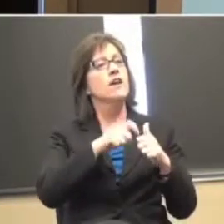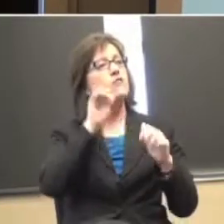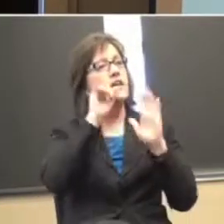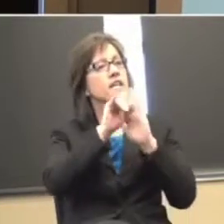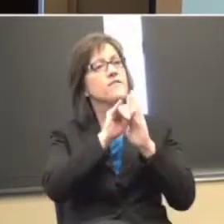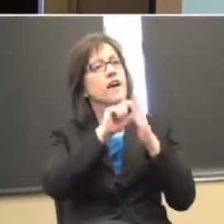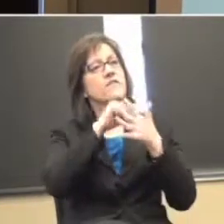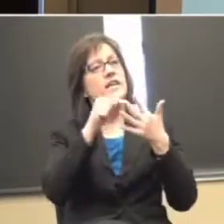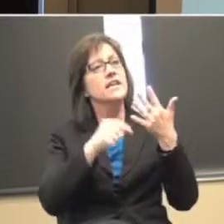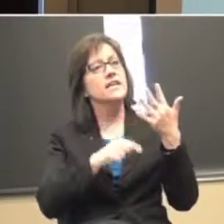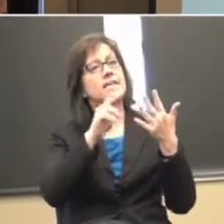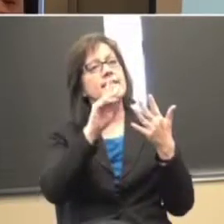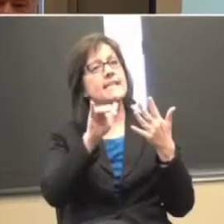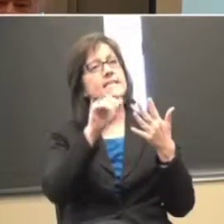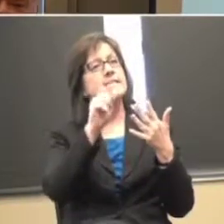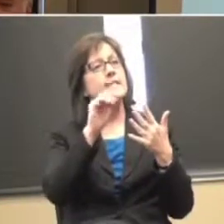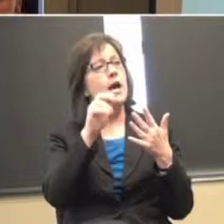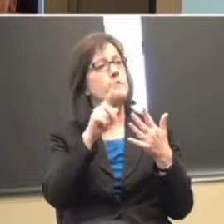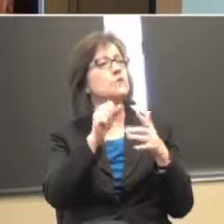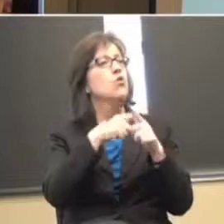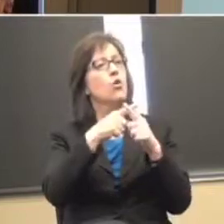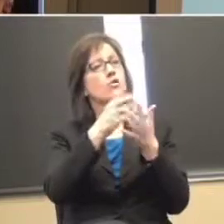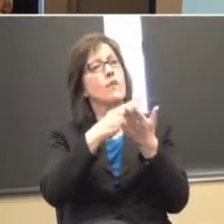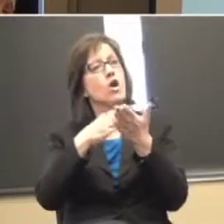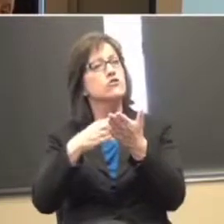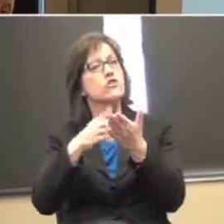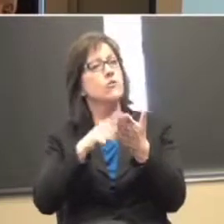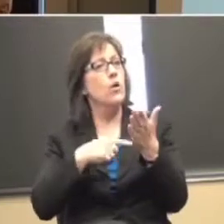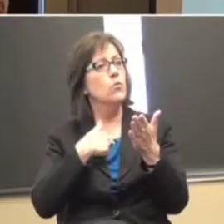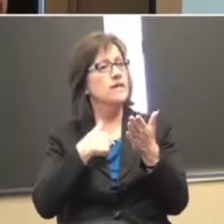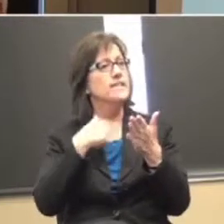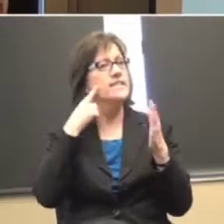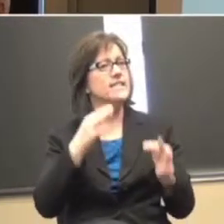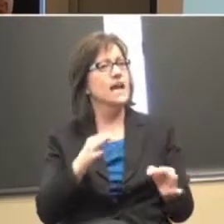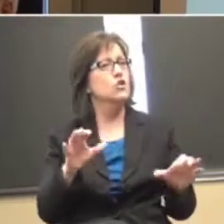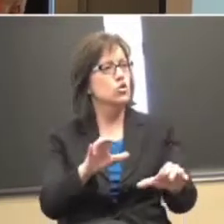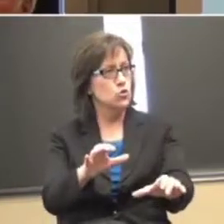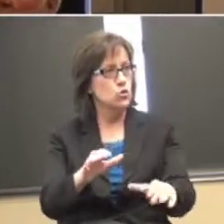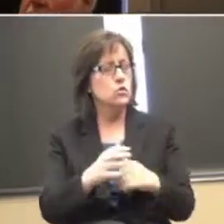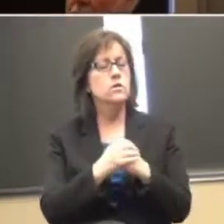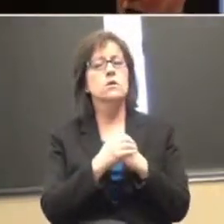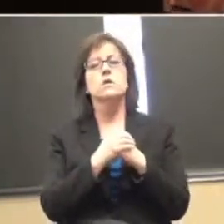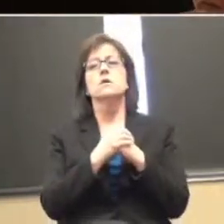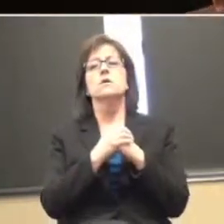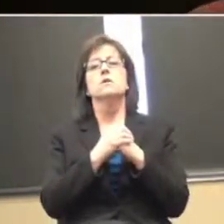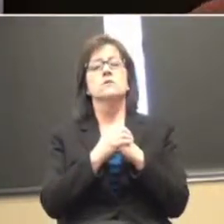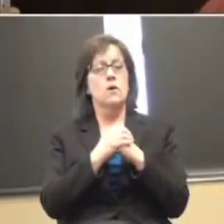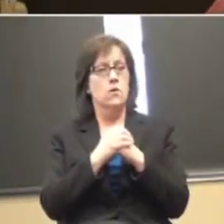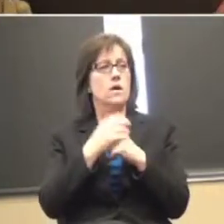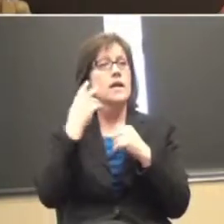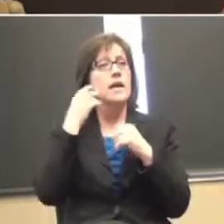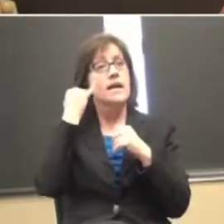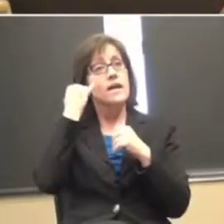intervention selected. So if I were going to see that the person was doing this, what would this look like?